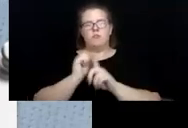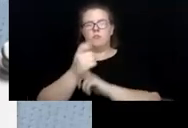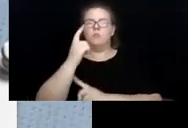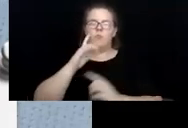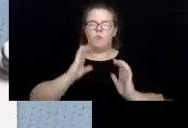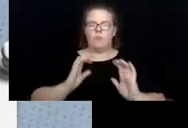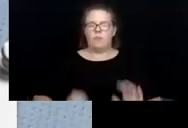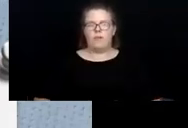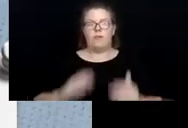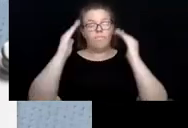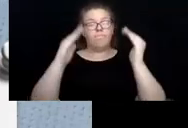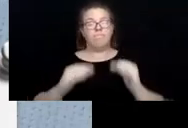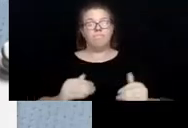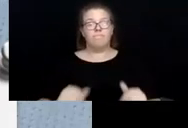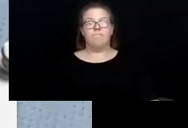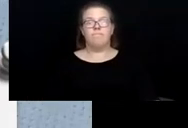Next slide.